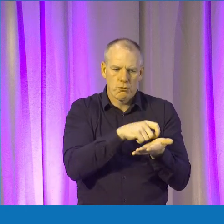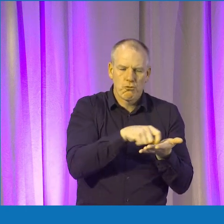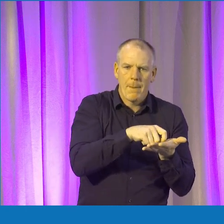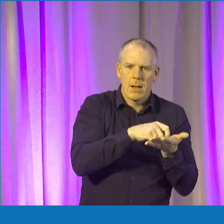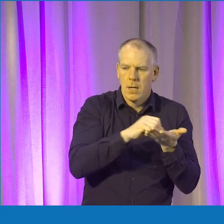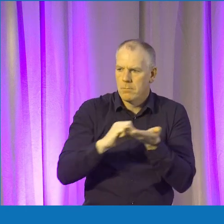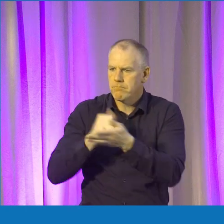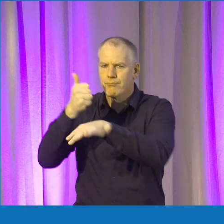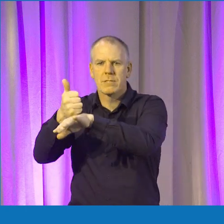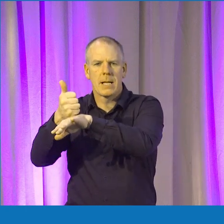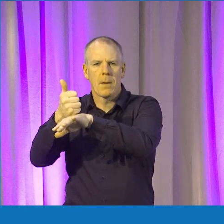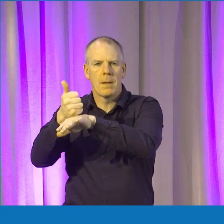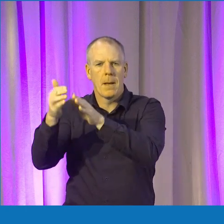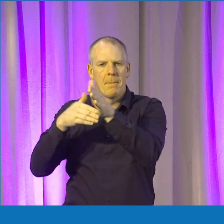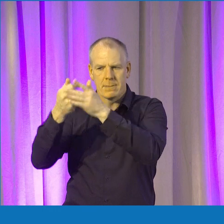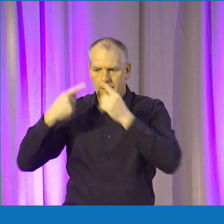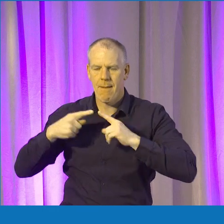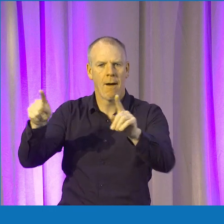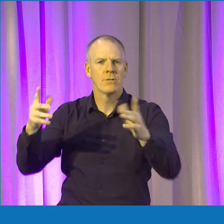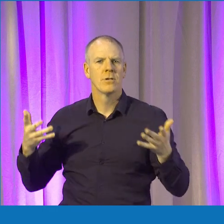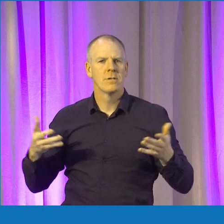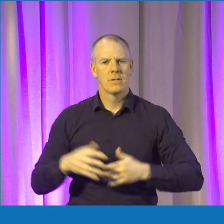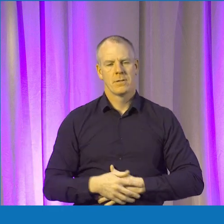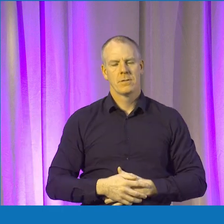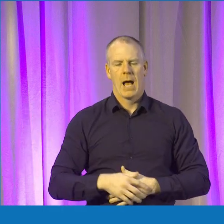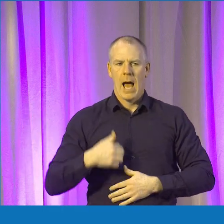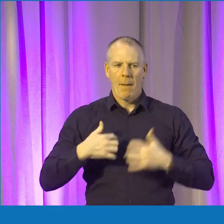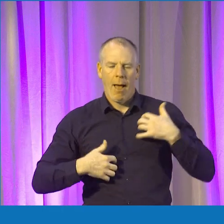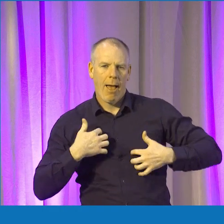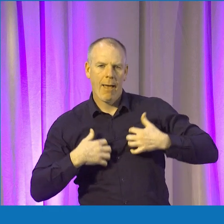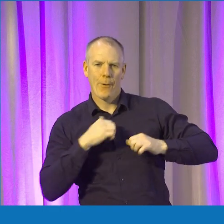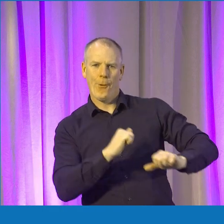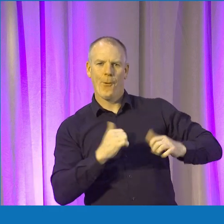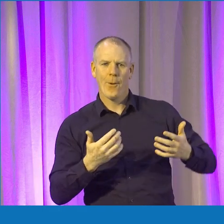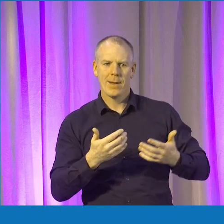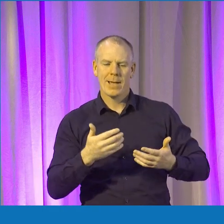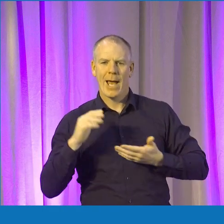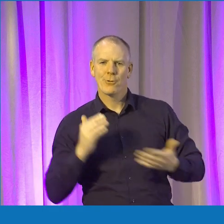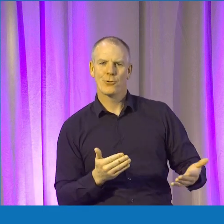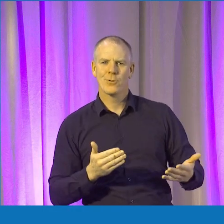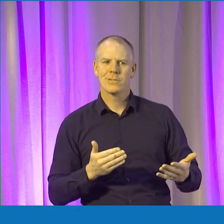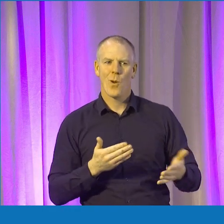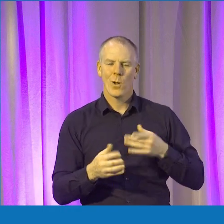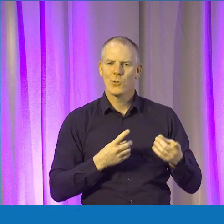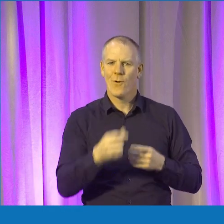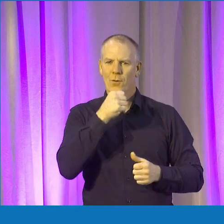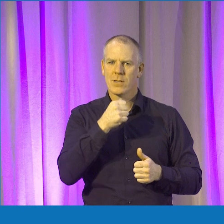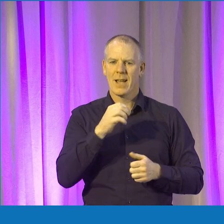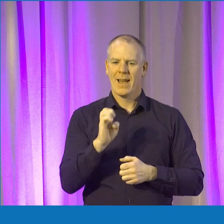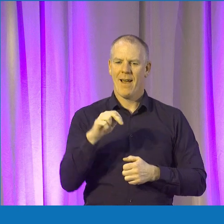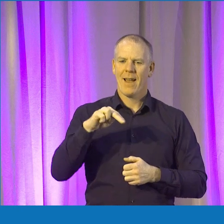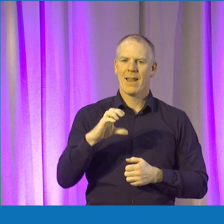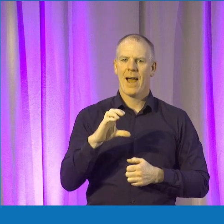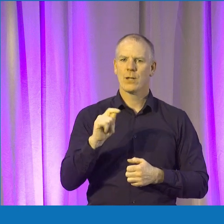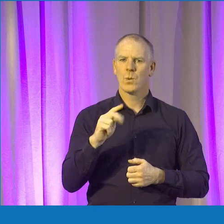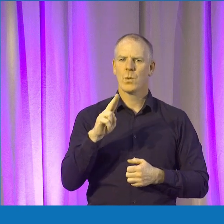the way up to founding a startup and launching it. So I'm really interested with you guys, if you could just intro. First, we'll start with Enactus. What is